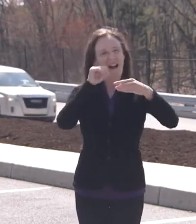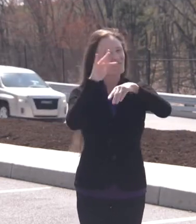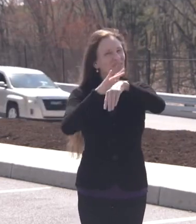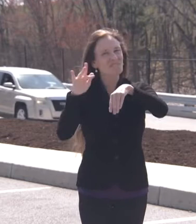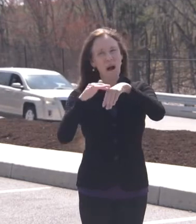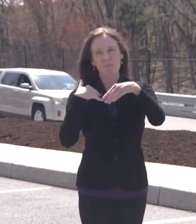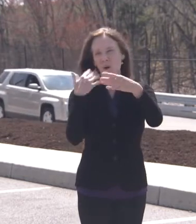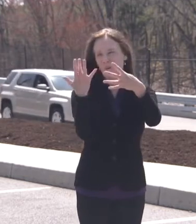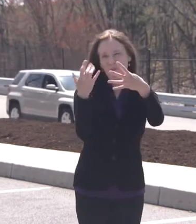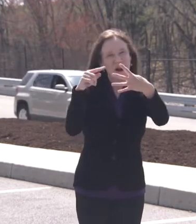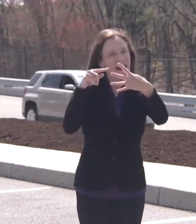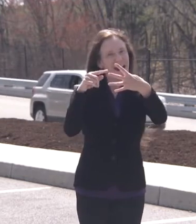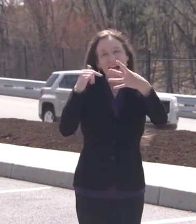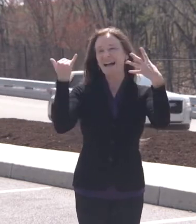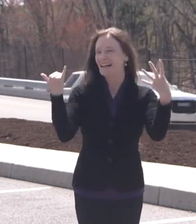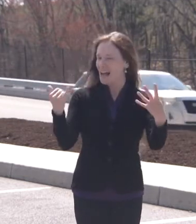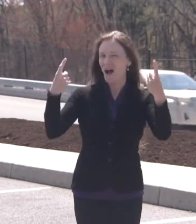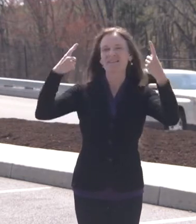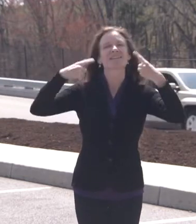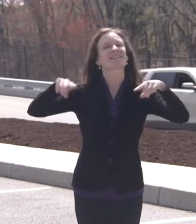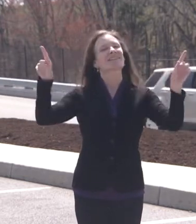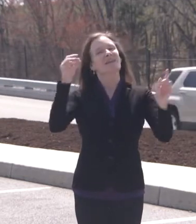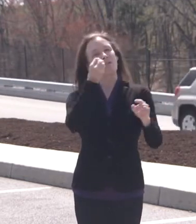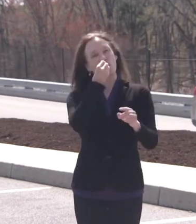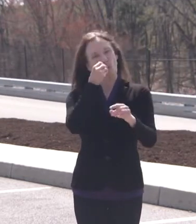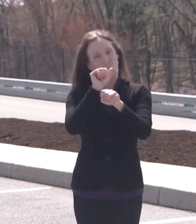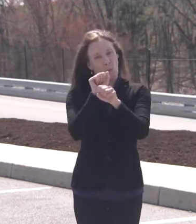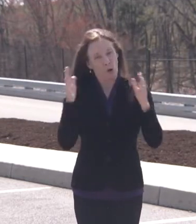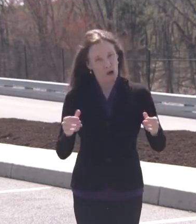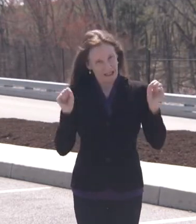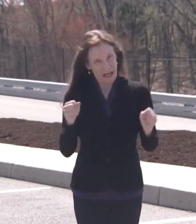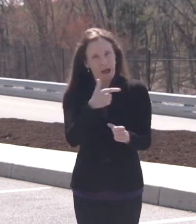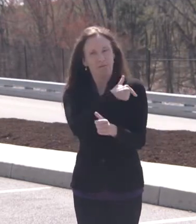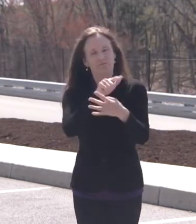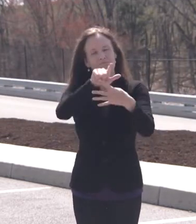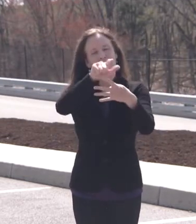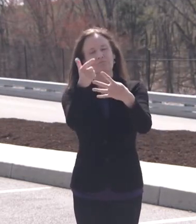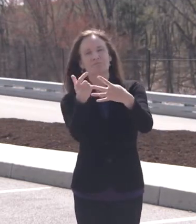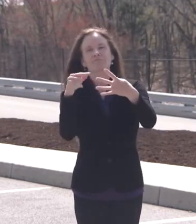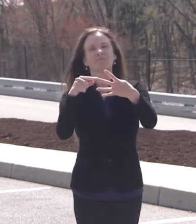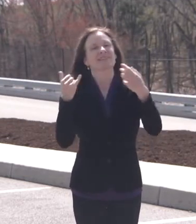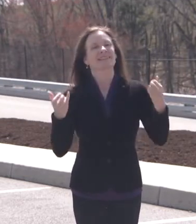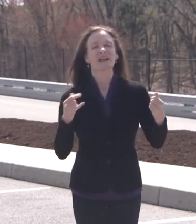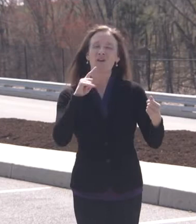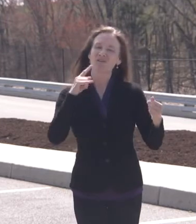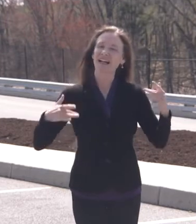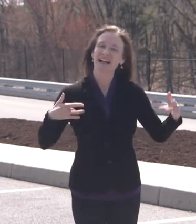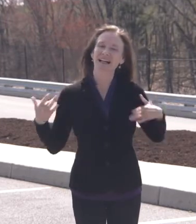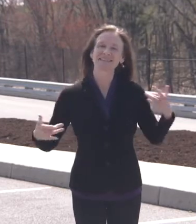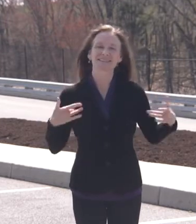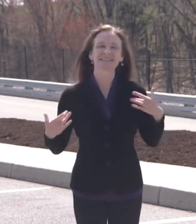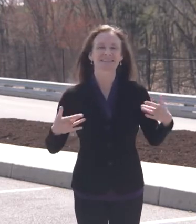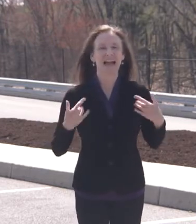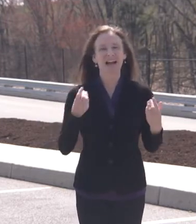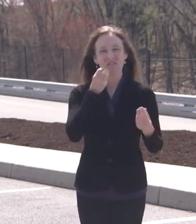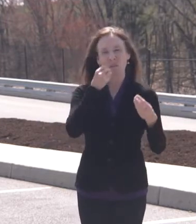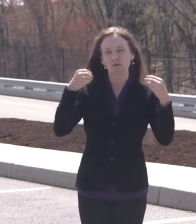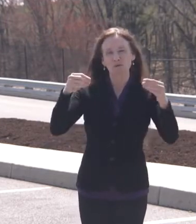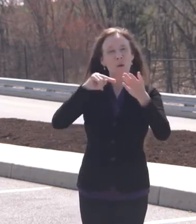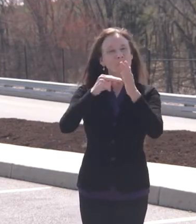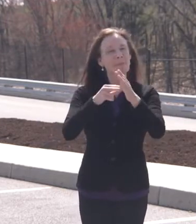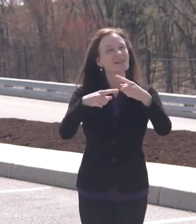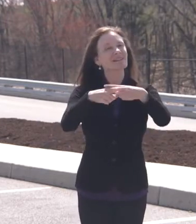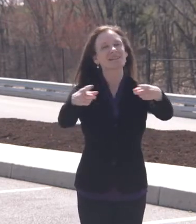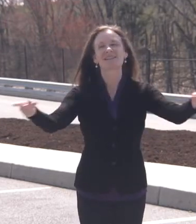essential workers who work closely with the public every day. Grocery workers have been on the front lines of this pandemic right from the very